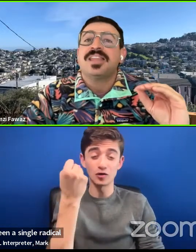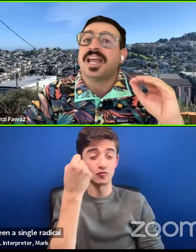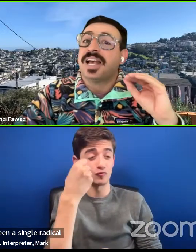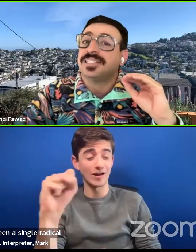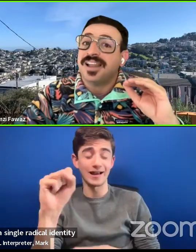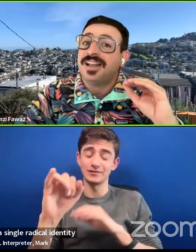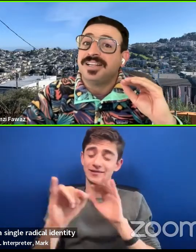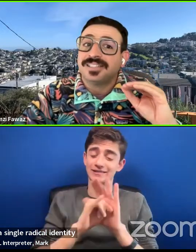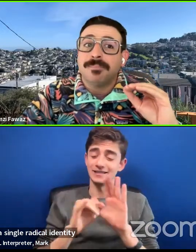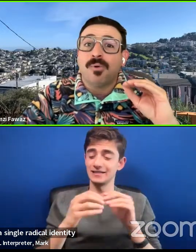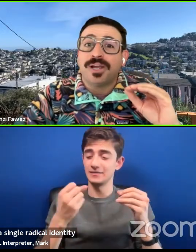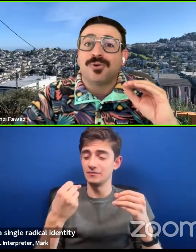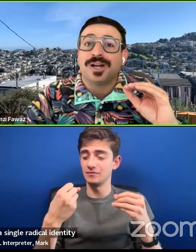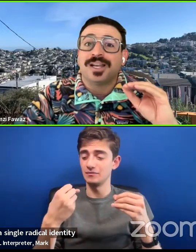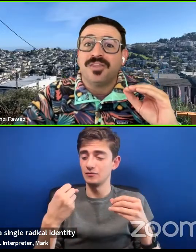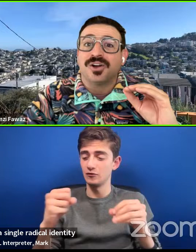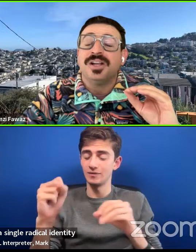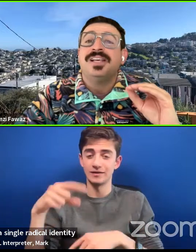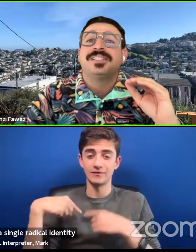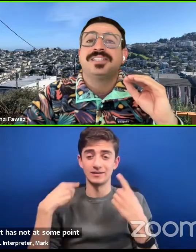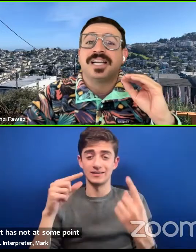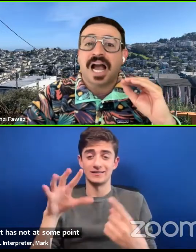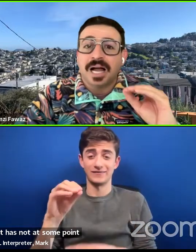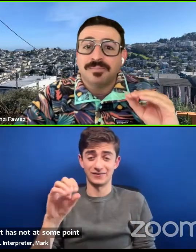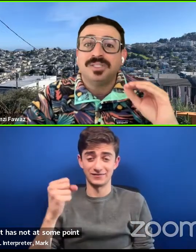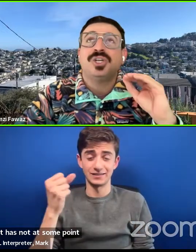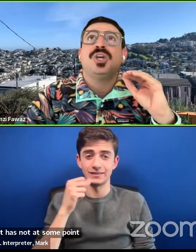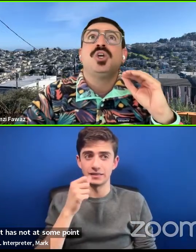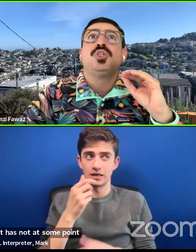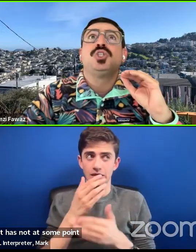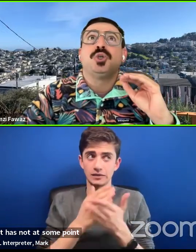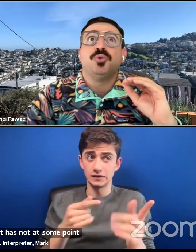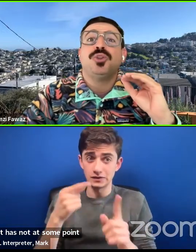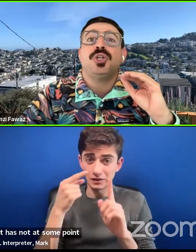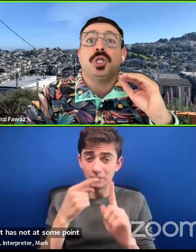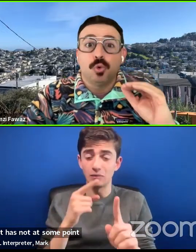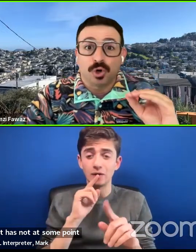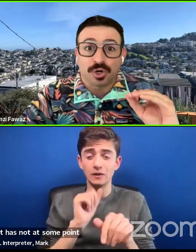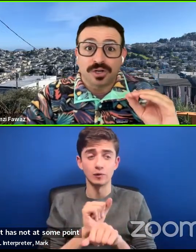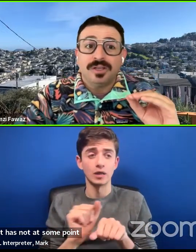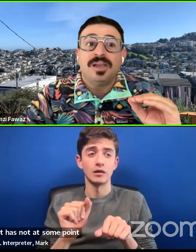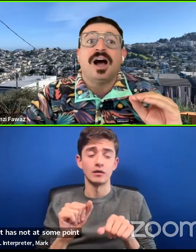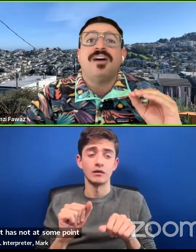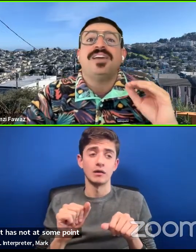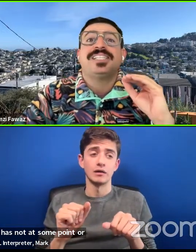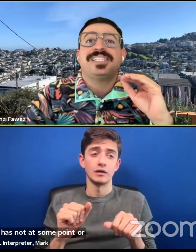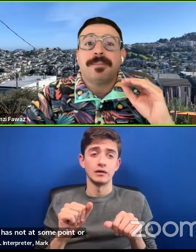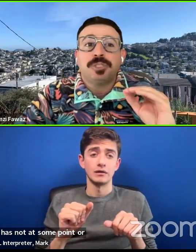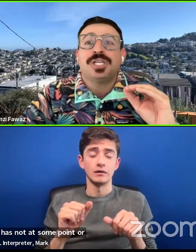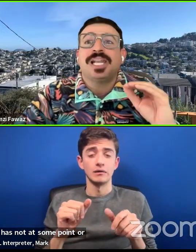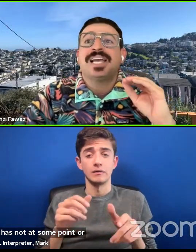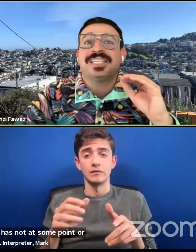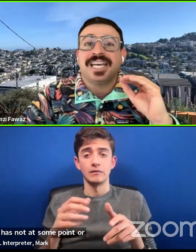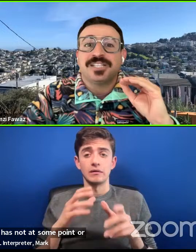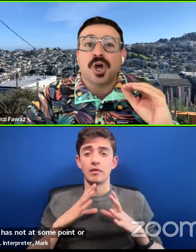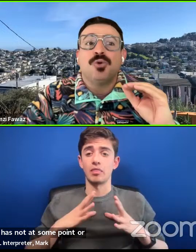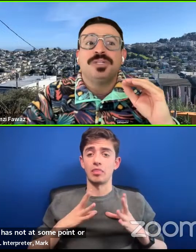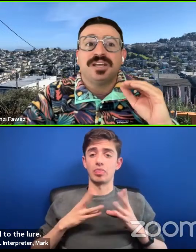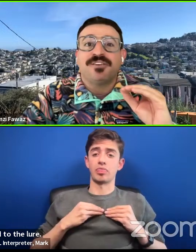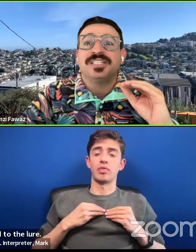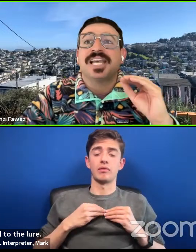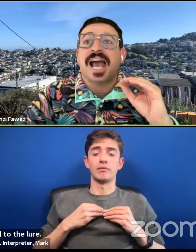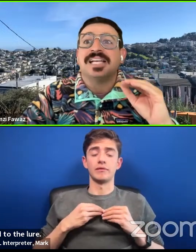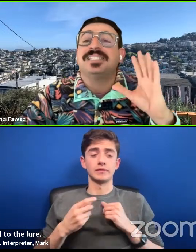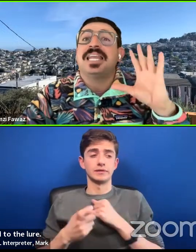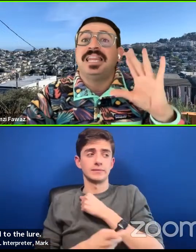50s that has not at some point or another succumbed to the lure of exceptionalizing